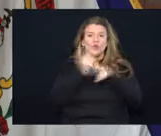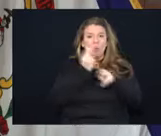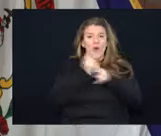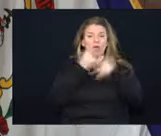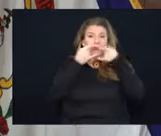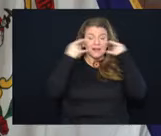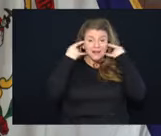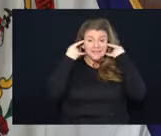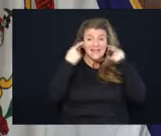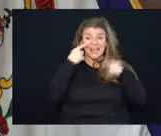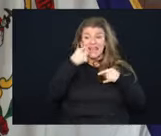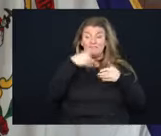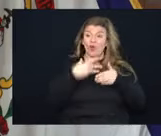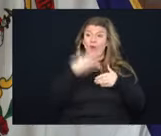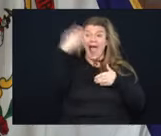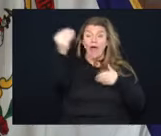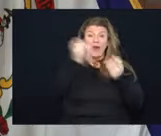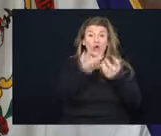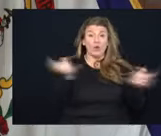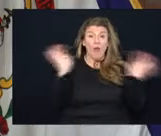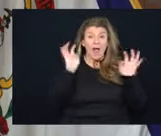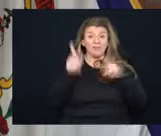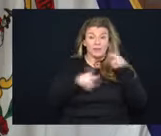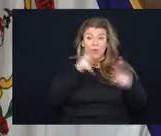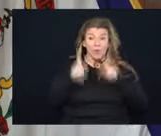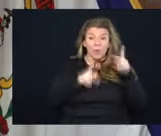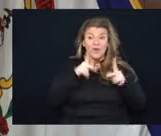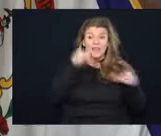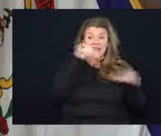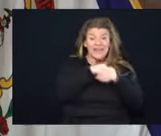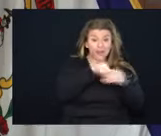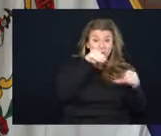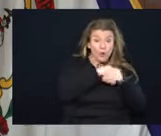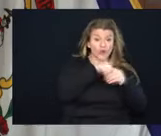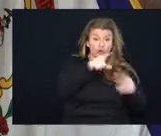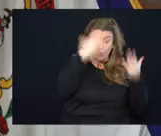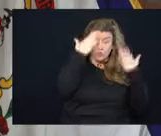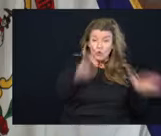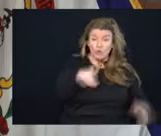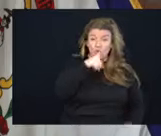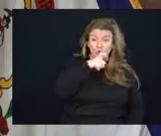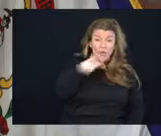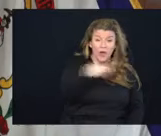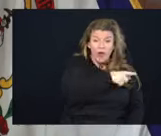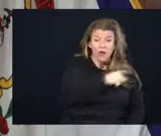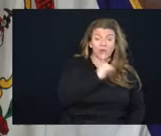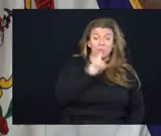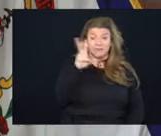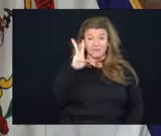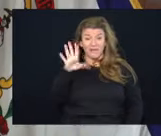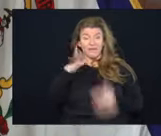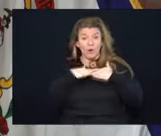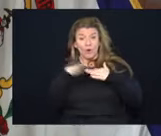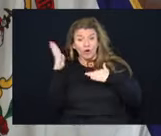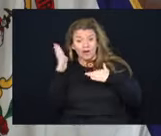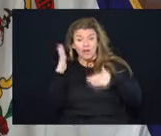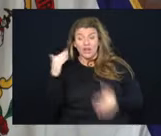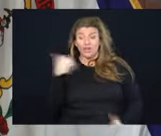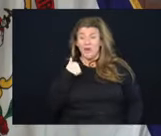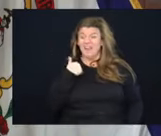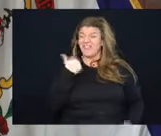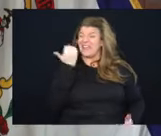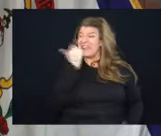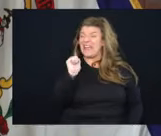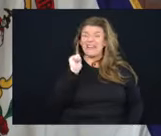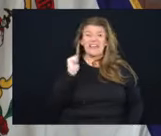face mask. If you go out in a crowd of people indoors that you don't know and you're 65 and older and you have any